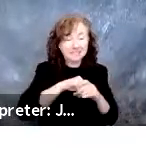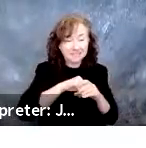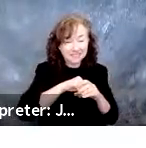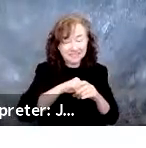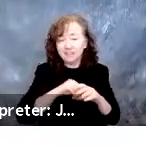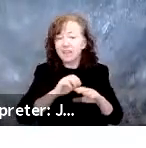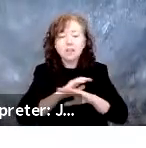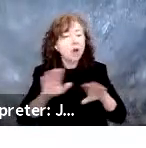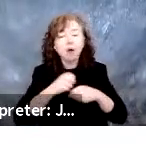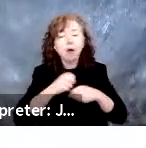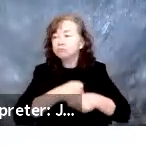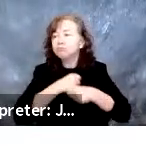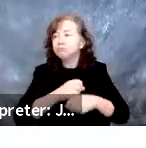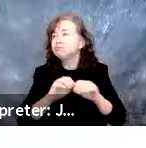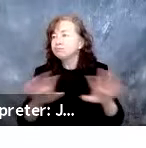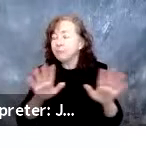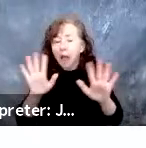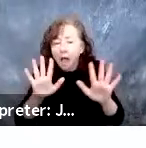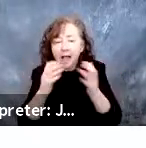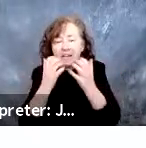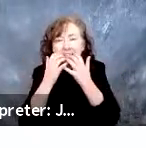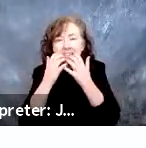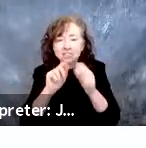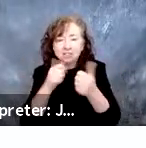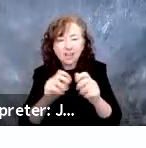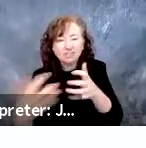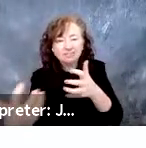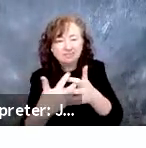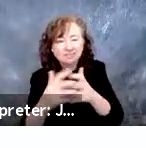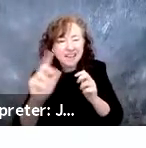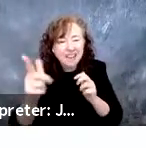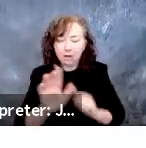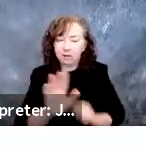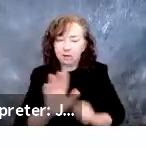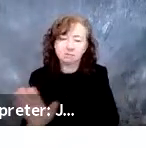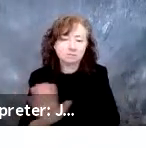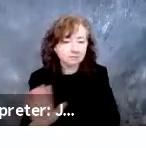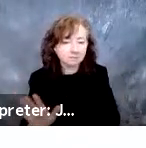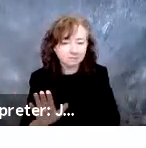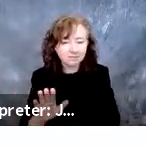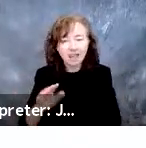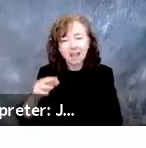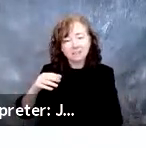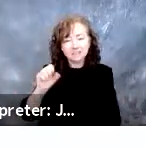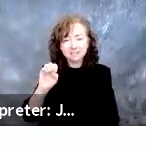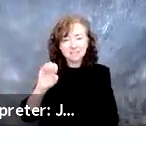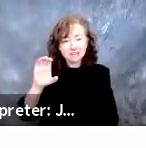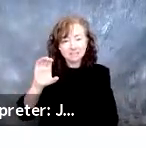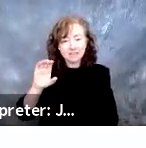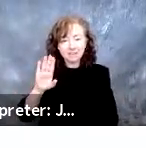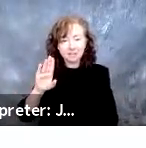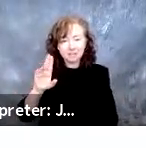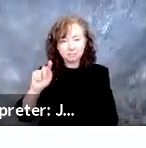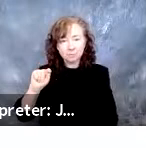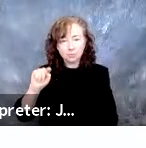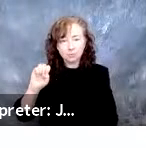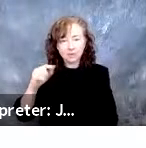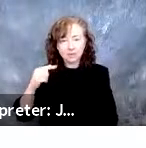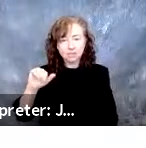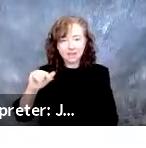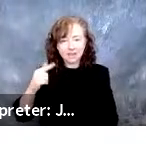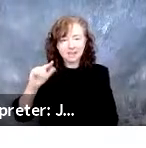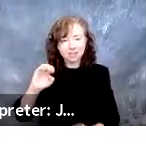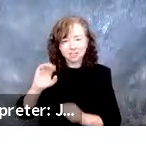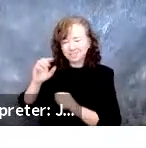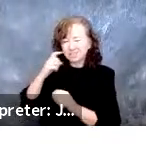an afterthought. And to paraphrase Secretary Buttigieg, we certainly don't want to miss an opportunity here